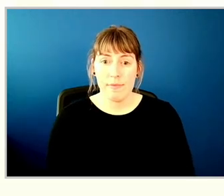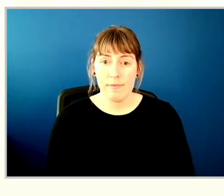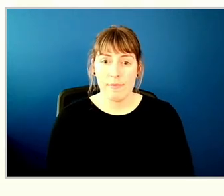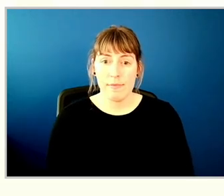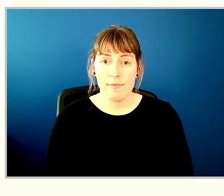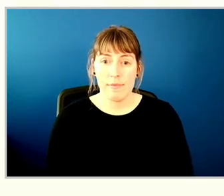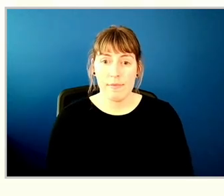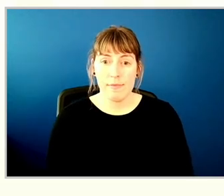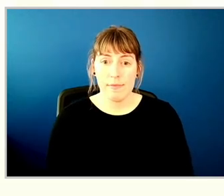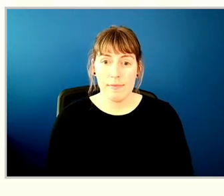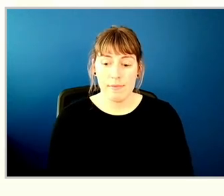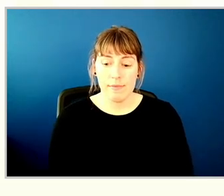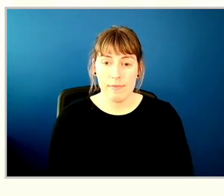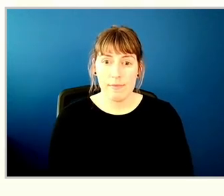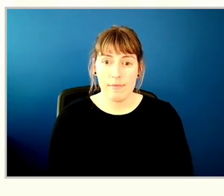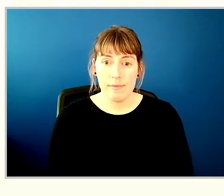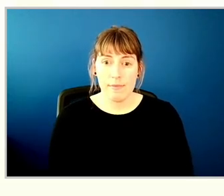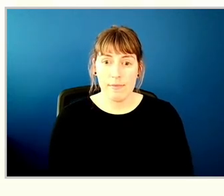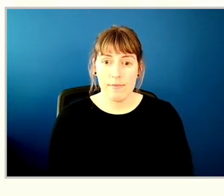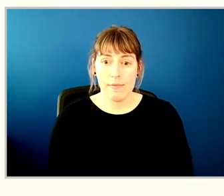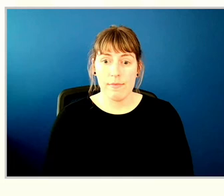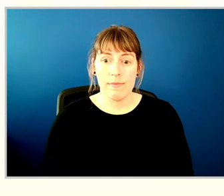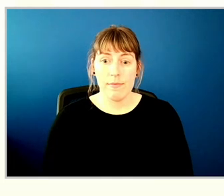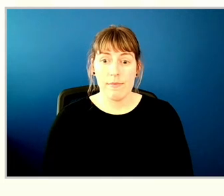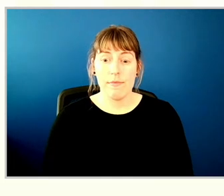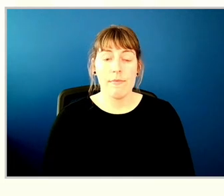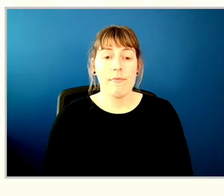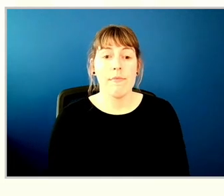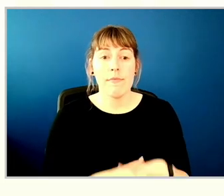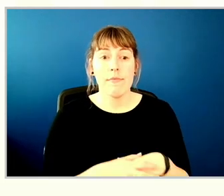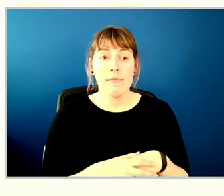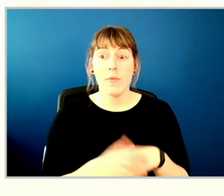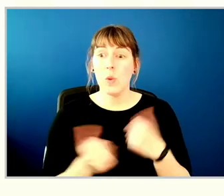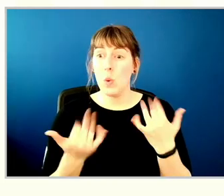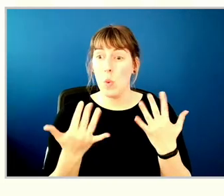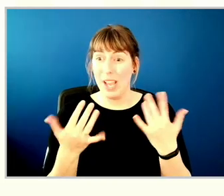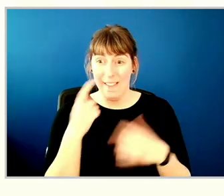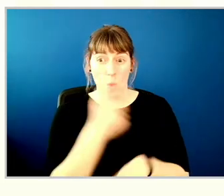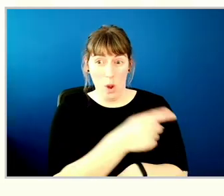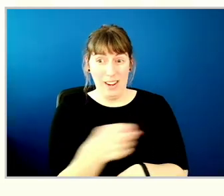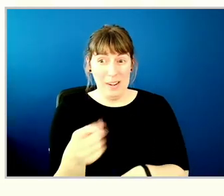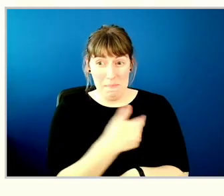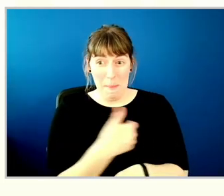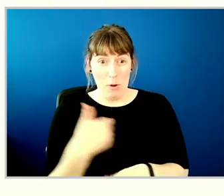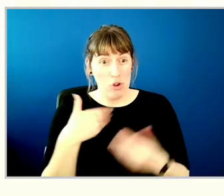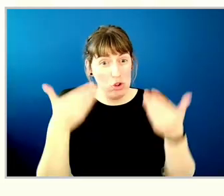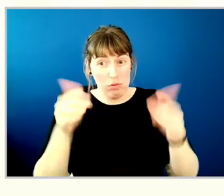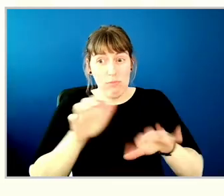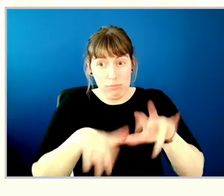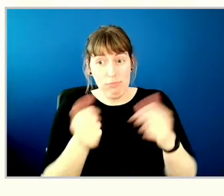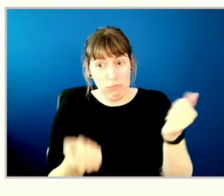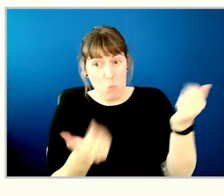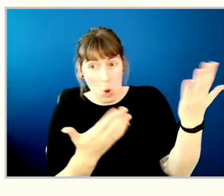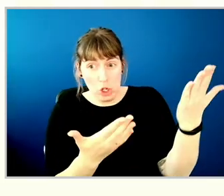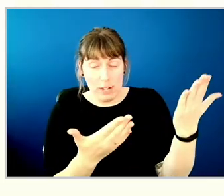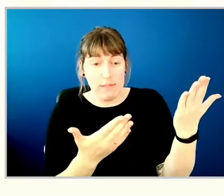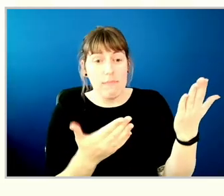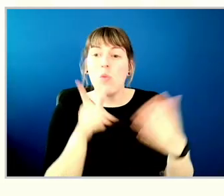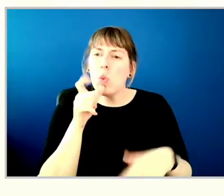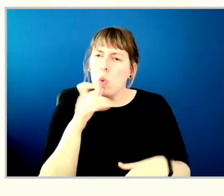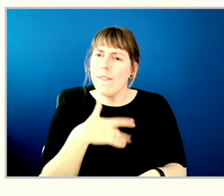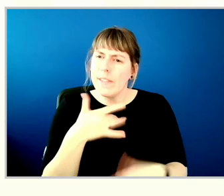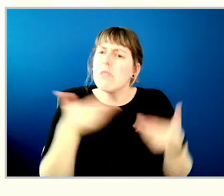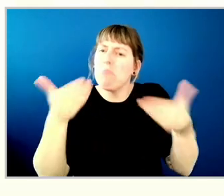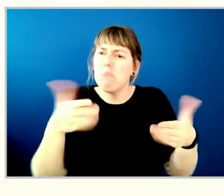So we're waiting for one of our members online to move that motion to accept the standing rules.